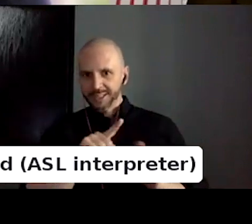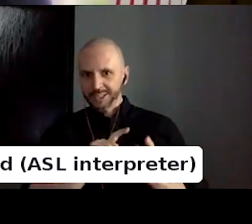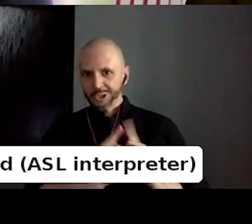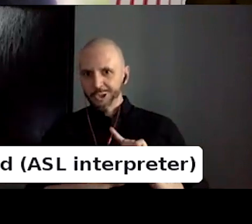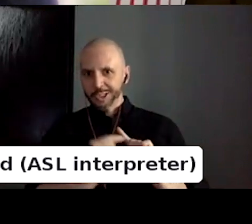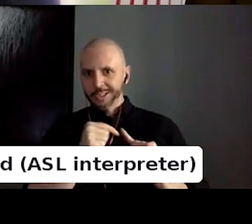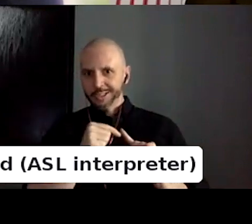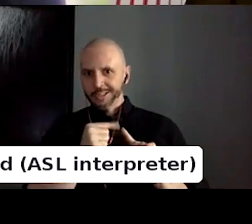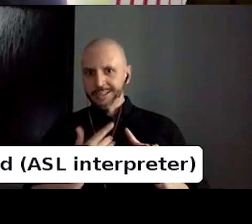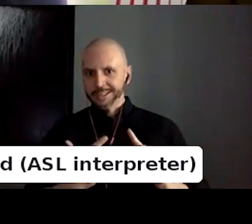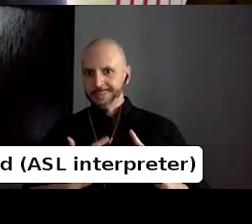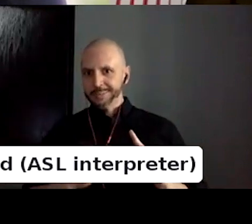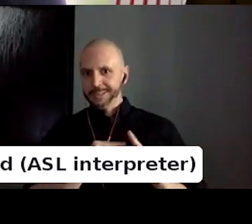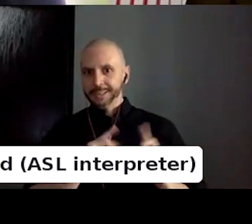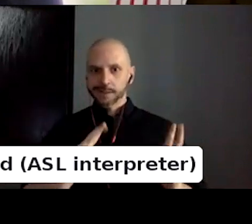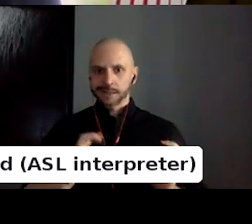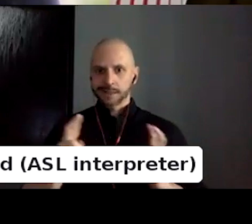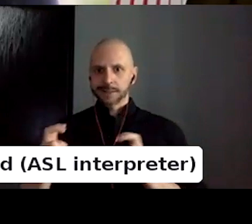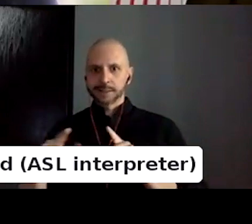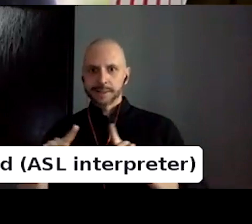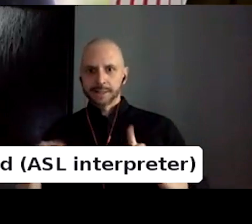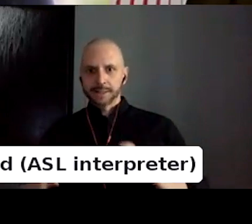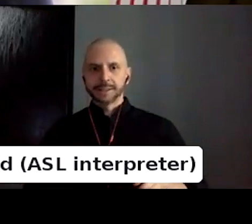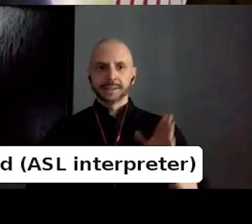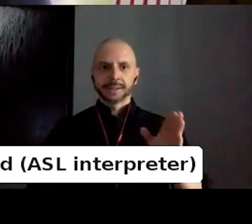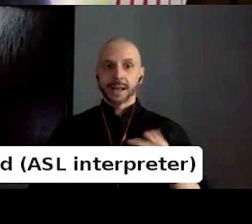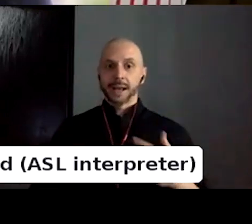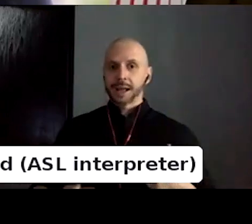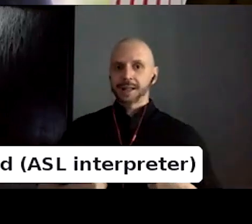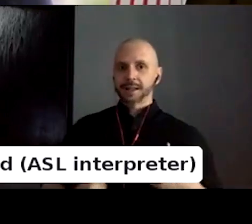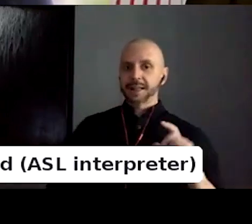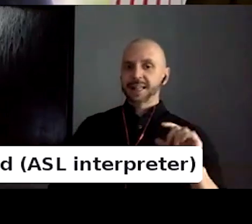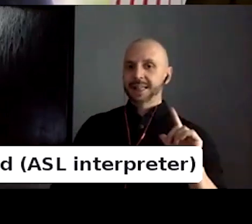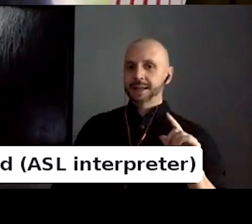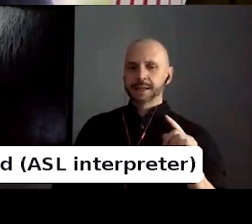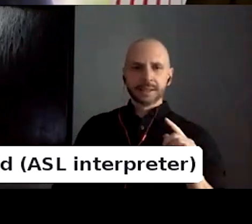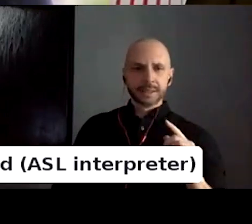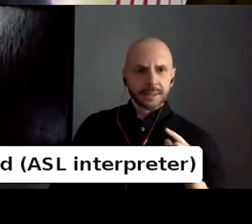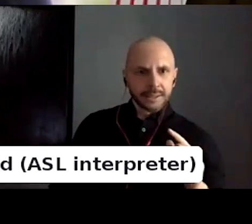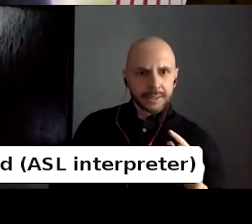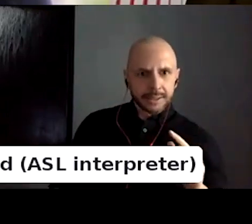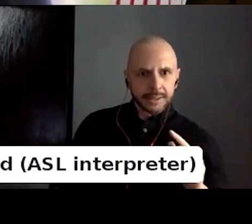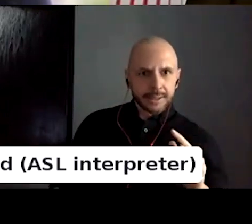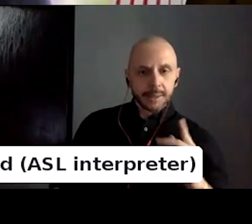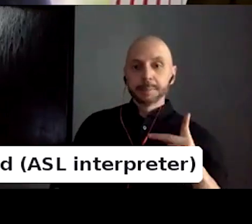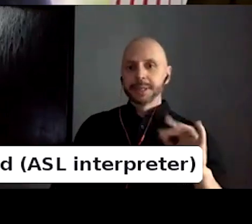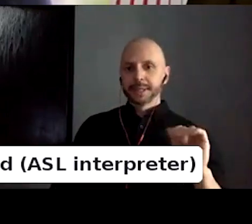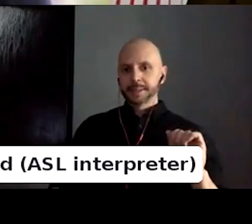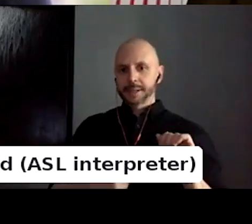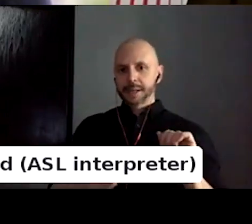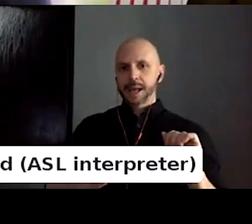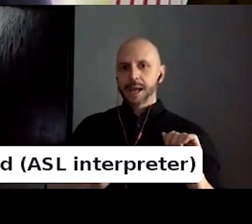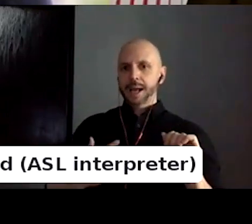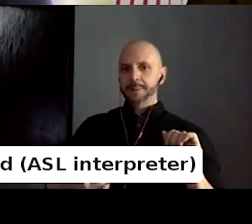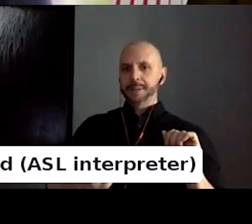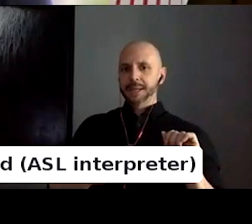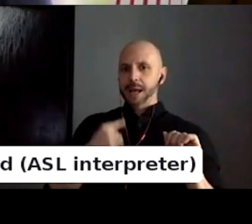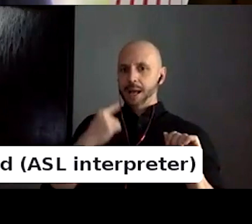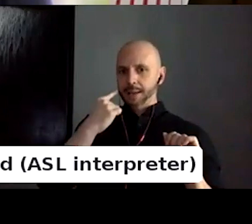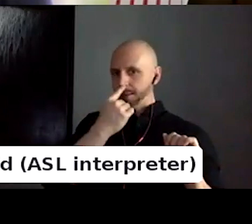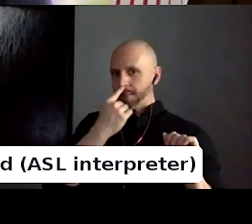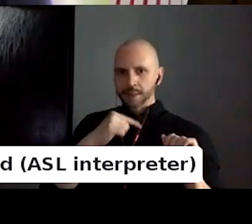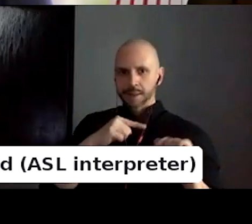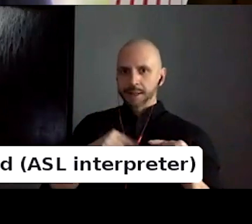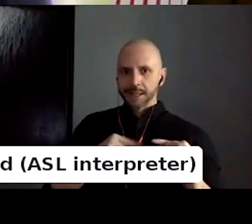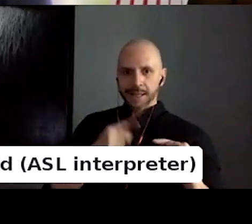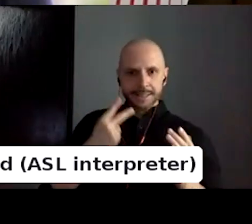sorry. I'm a designer that is a little bit language blind. Like I, I, I, I see an image for me is really hard. I'm like, oh